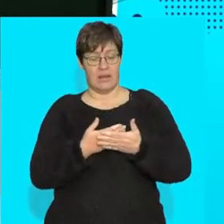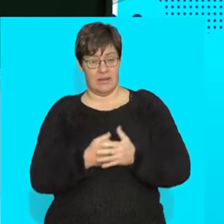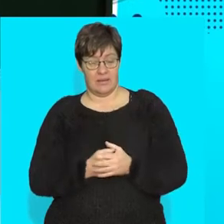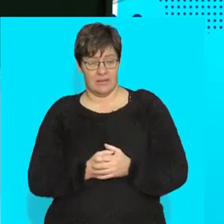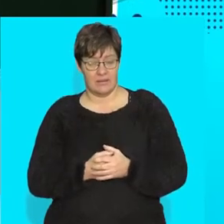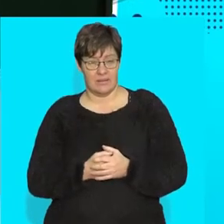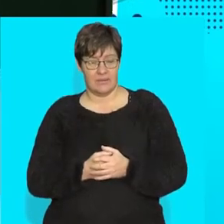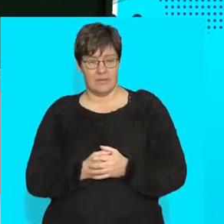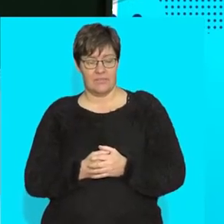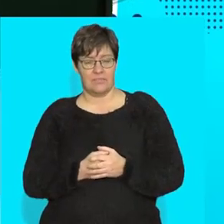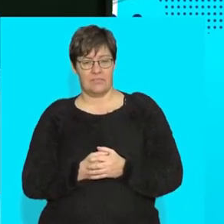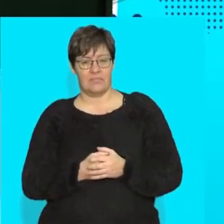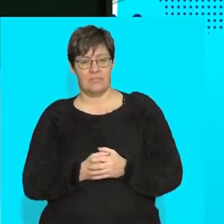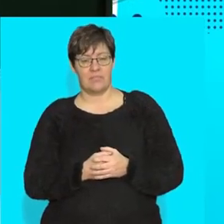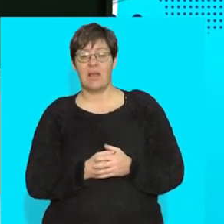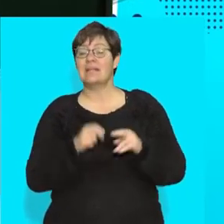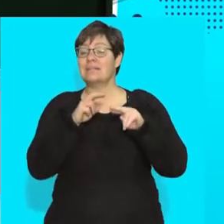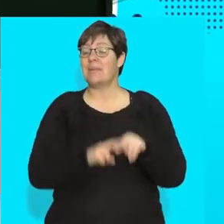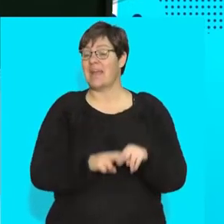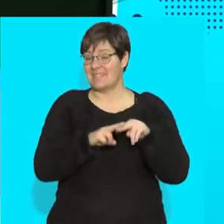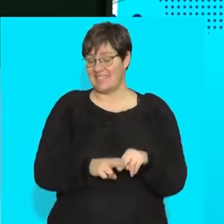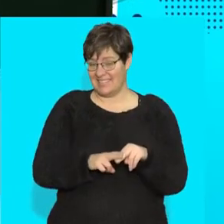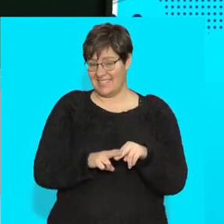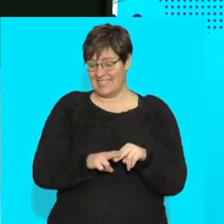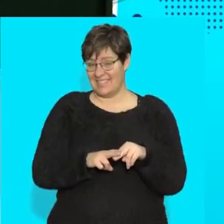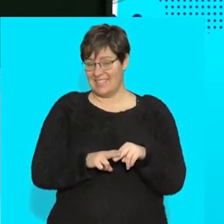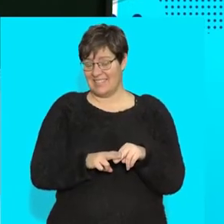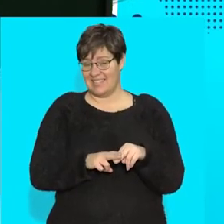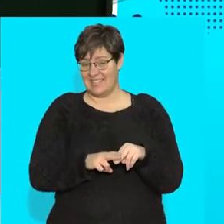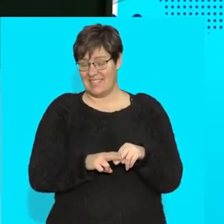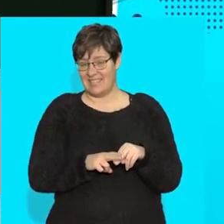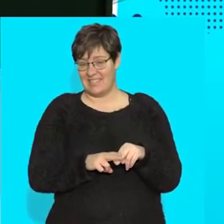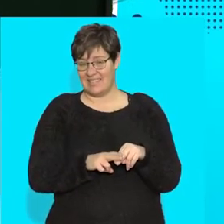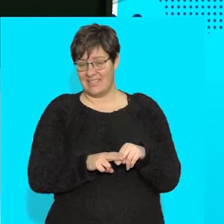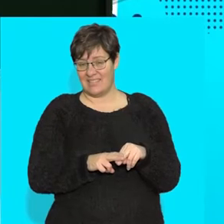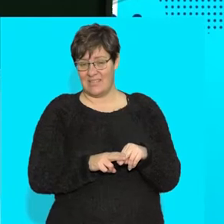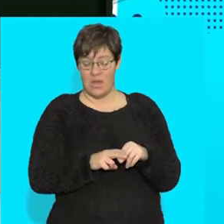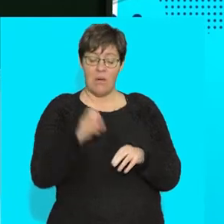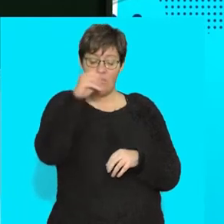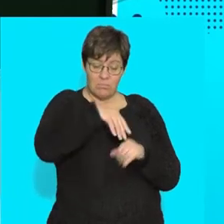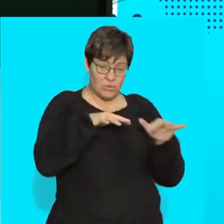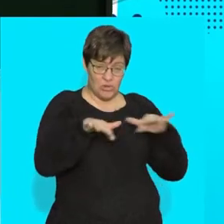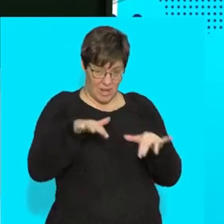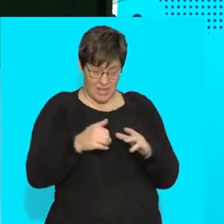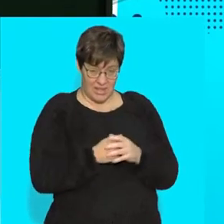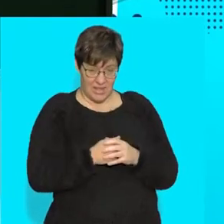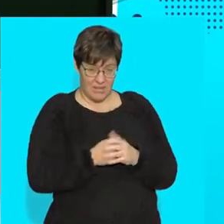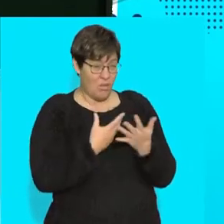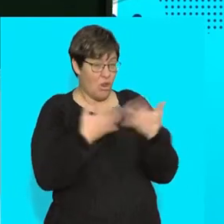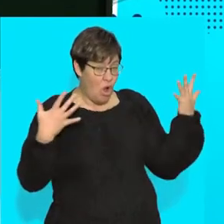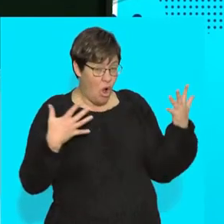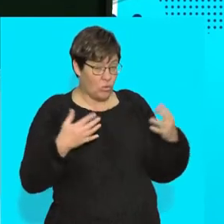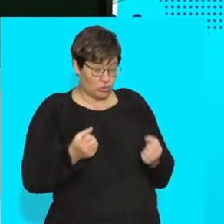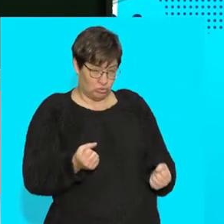So, all depending on what I put in. I've still got the jelly. Do I put a lot of strong